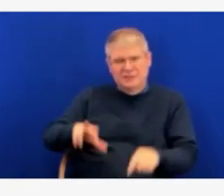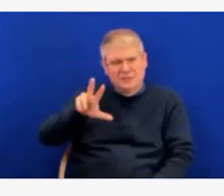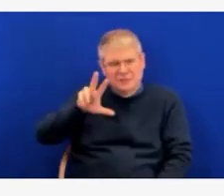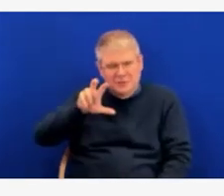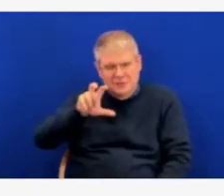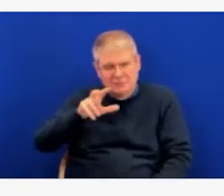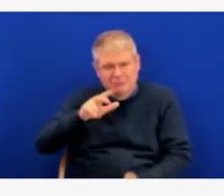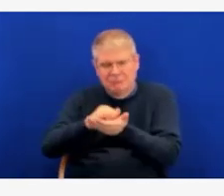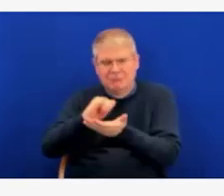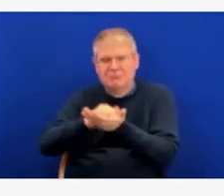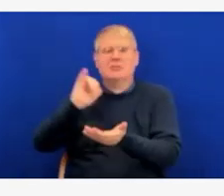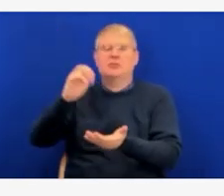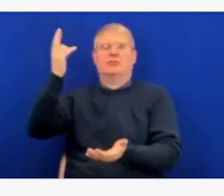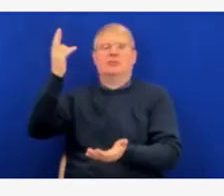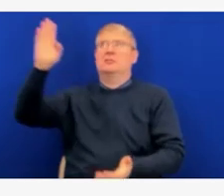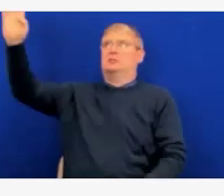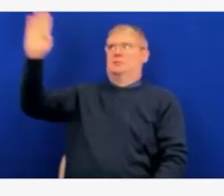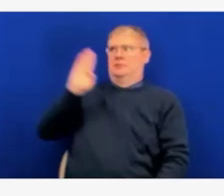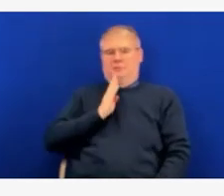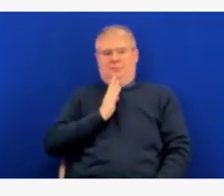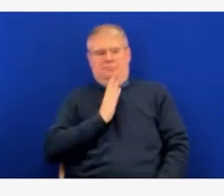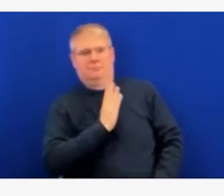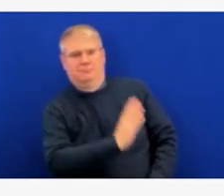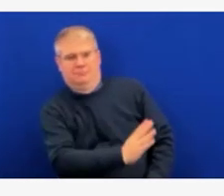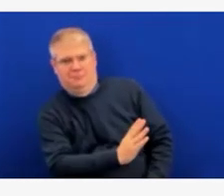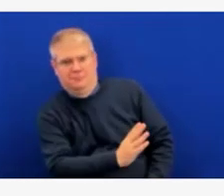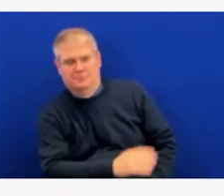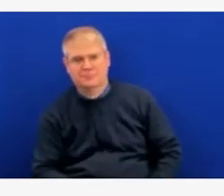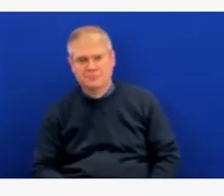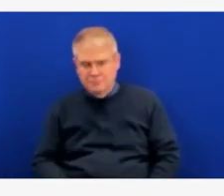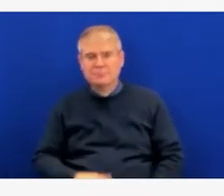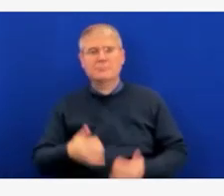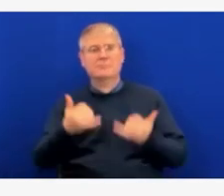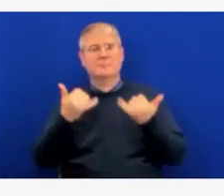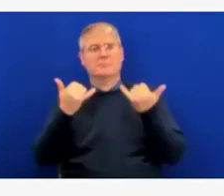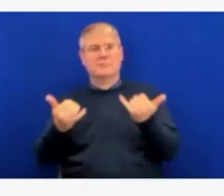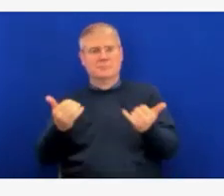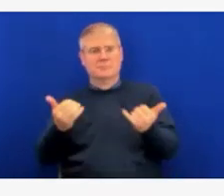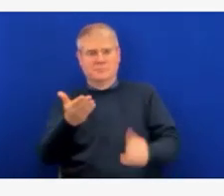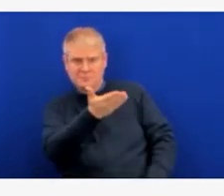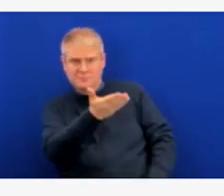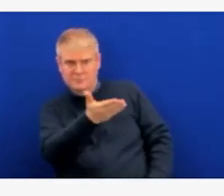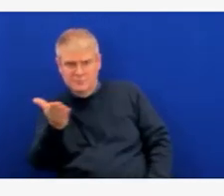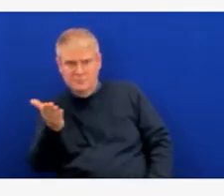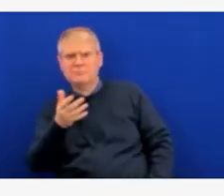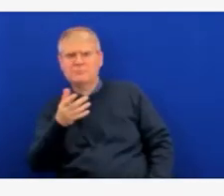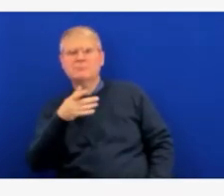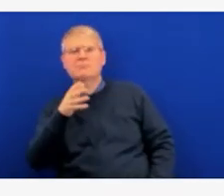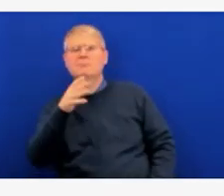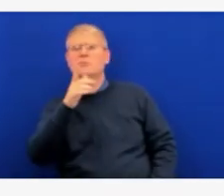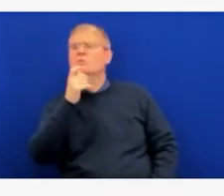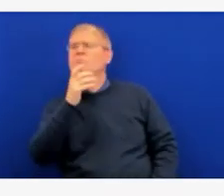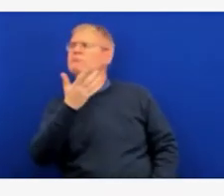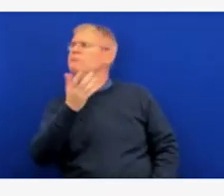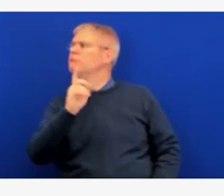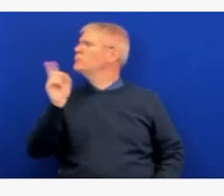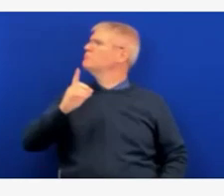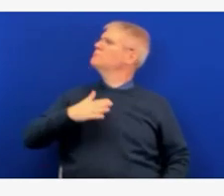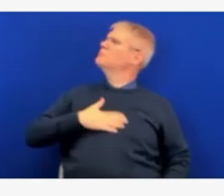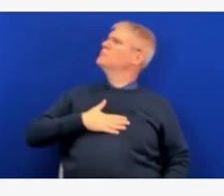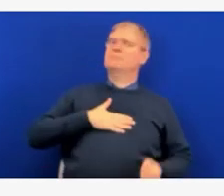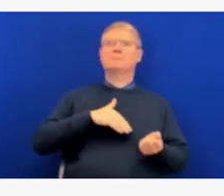location near you, that has pediatric doses, please contact your child's pediatrician. You can also visit